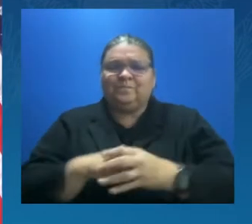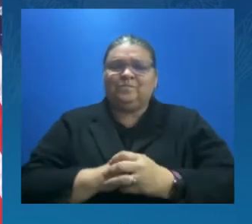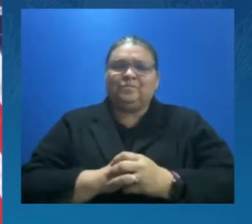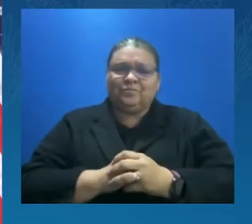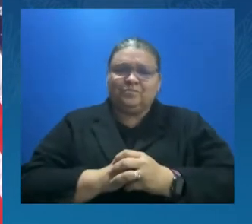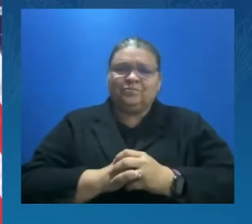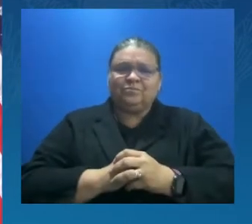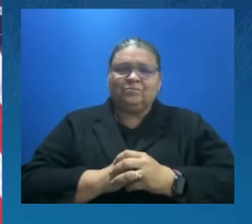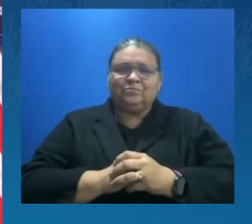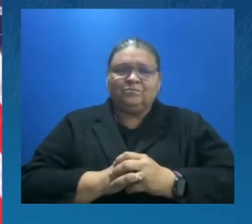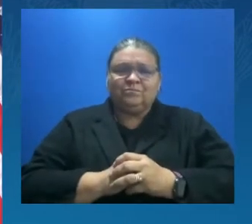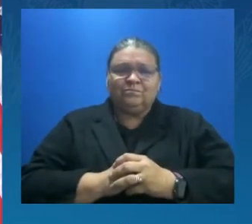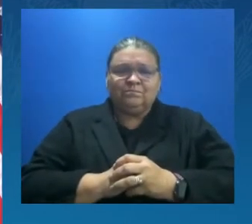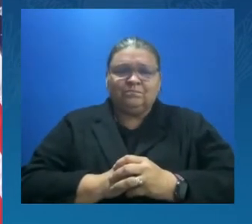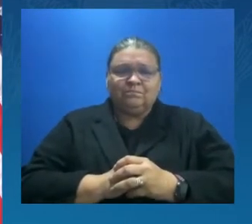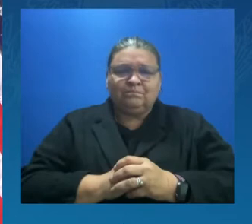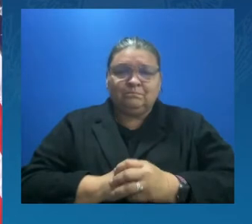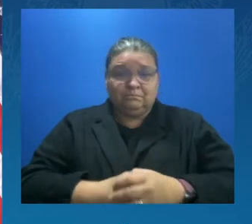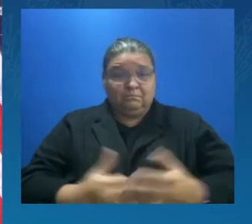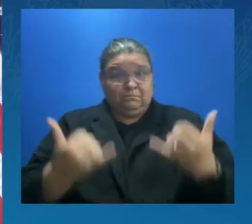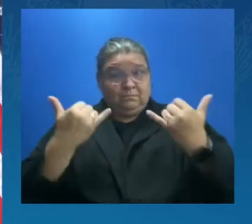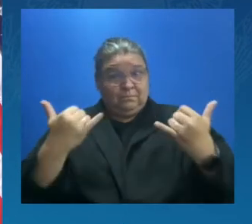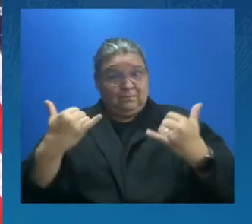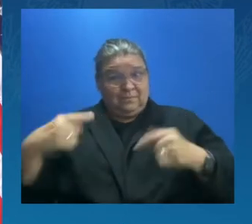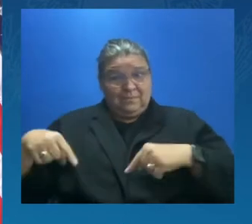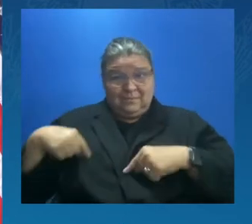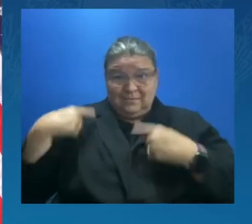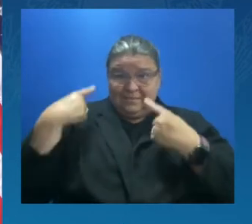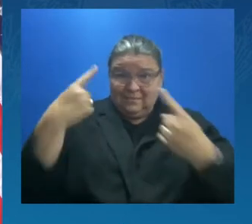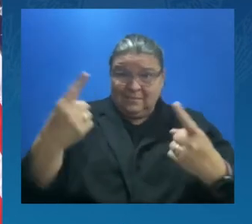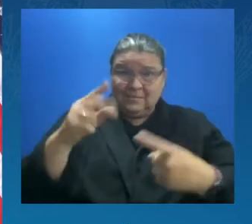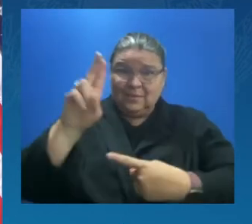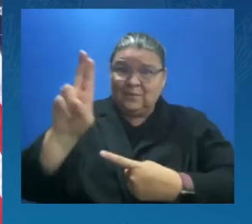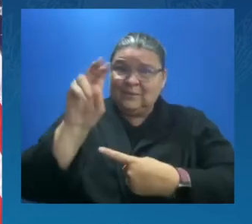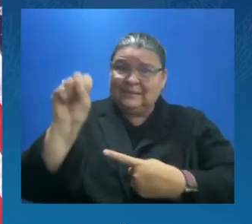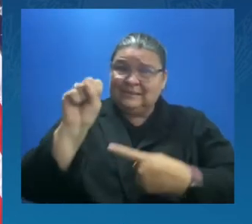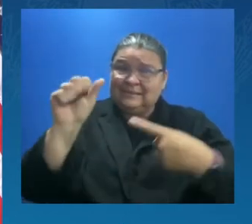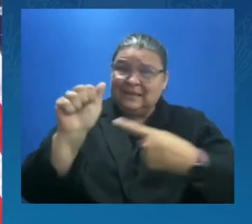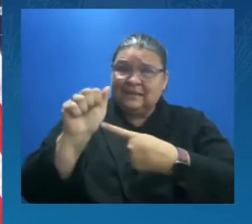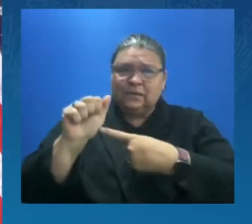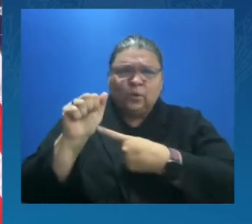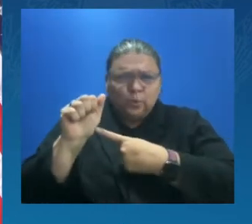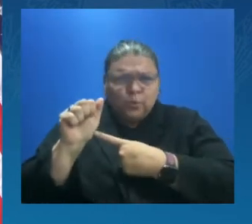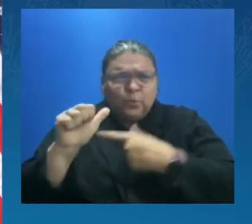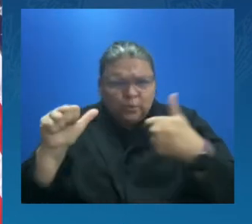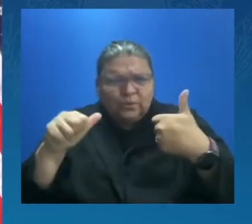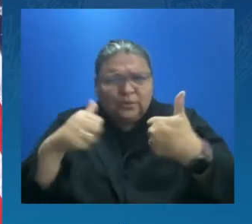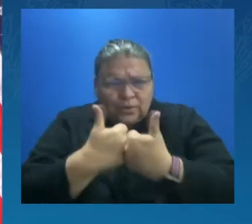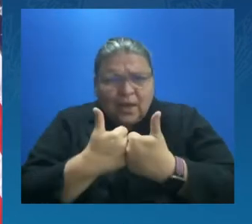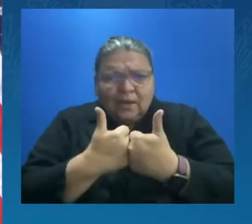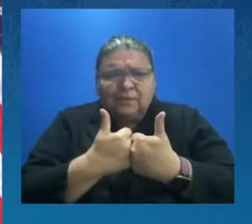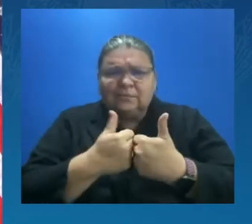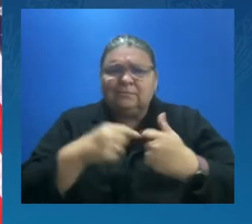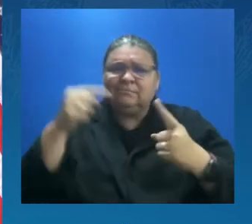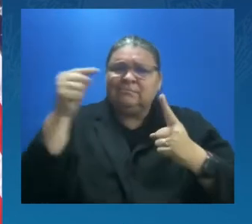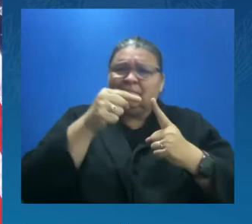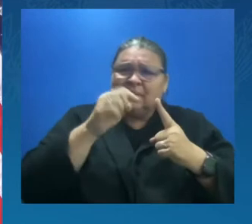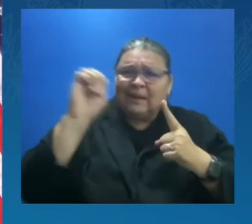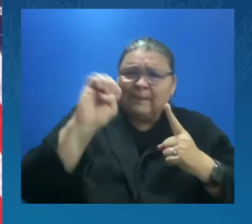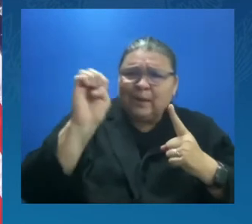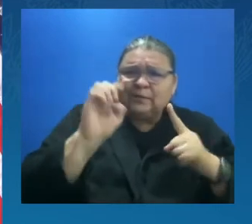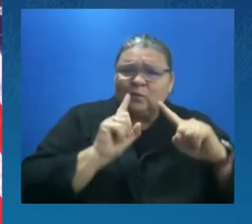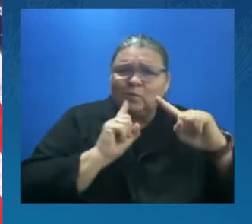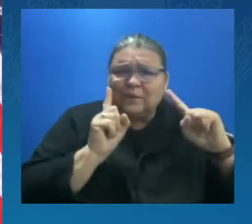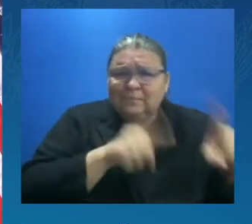challenging time in our country right now on this topic and many others. And it is good to be